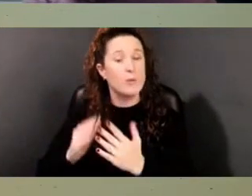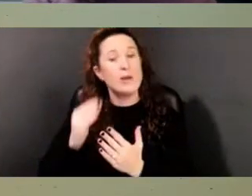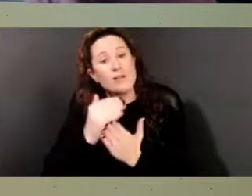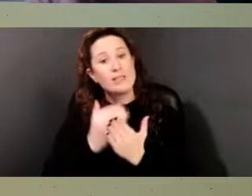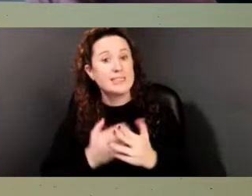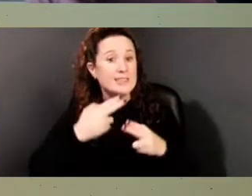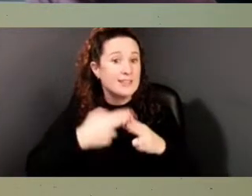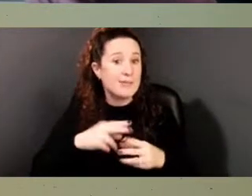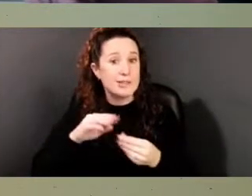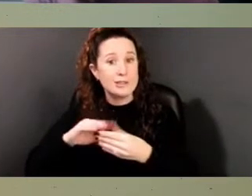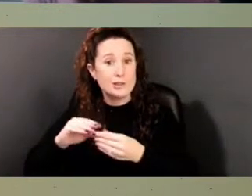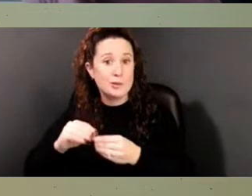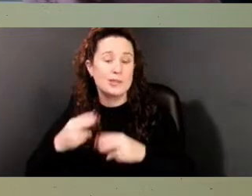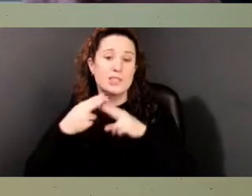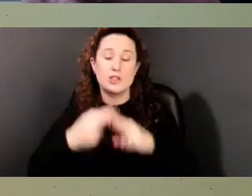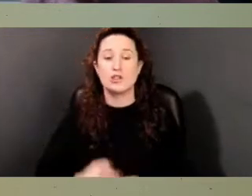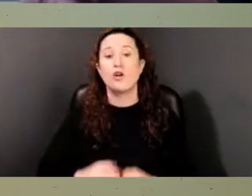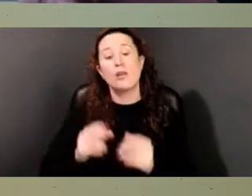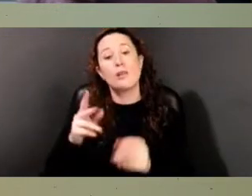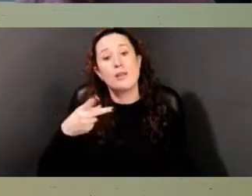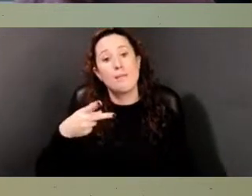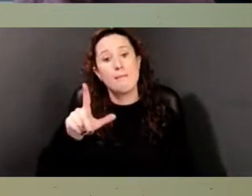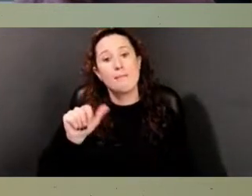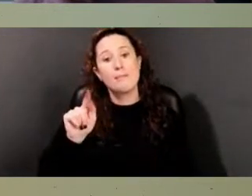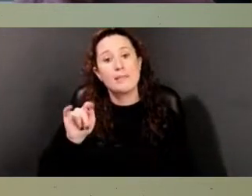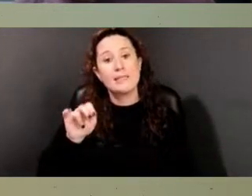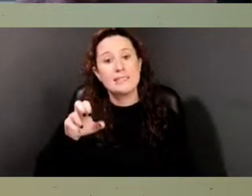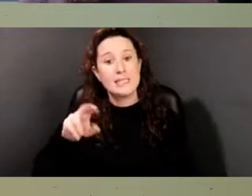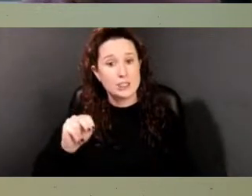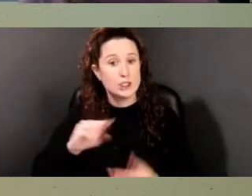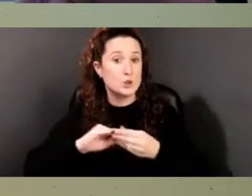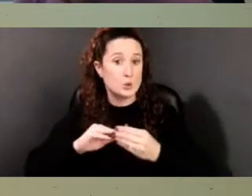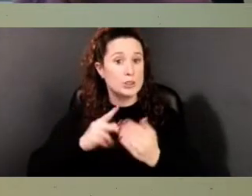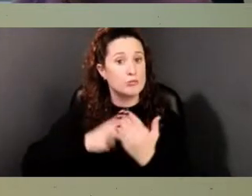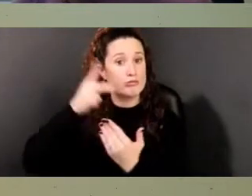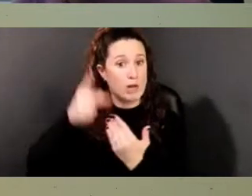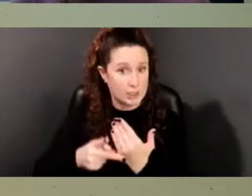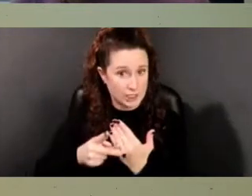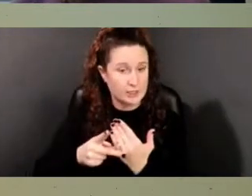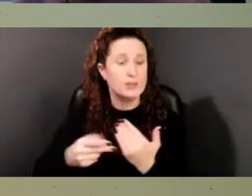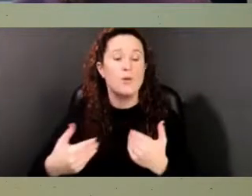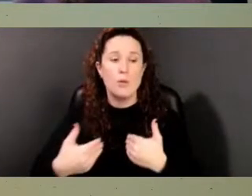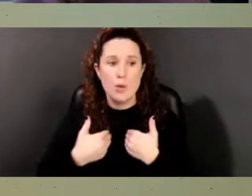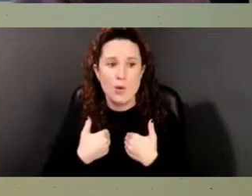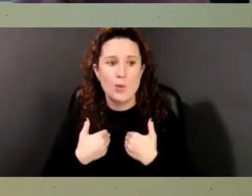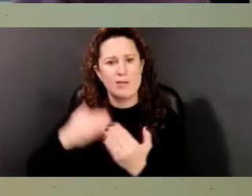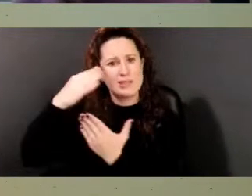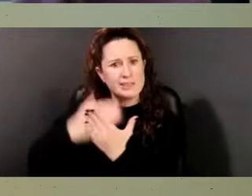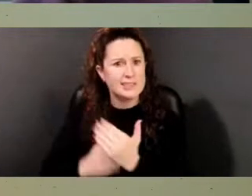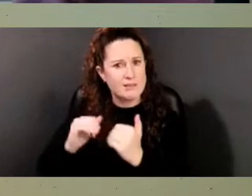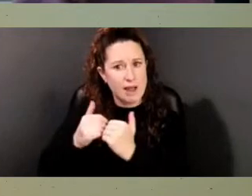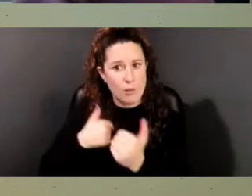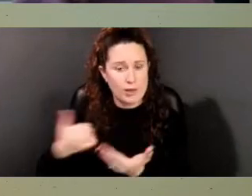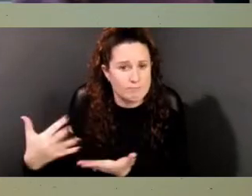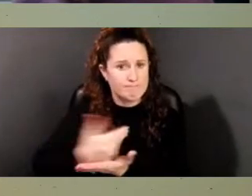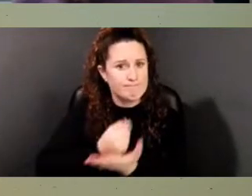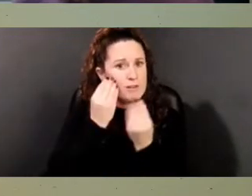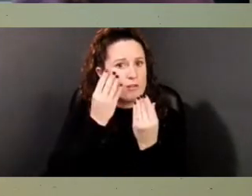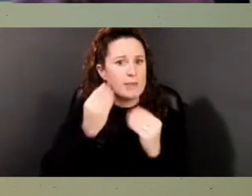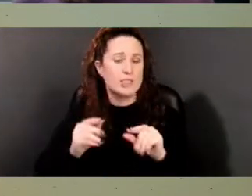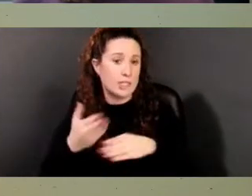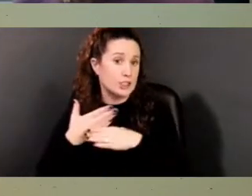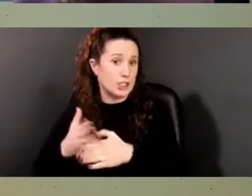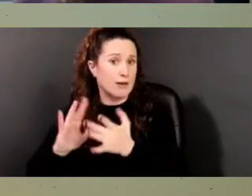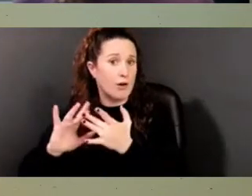Plantation Stories Project. This image is from how we are currently presenting the Plantation Stories Project online. Our